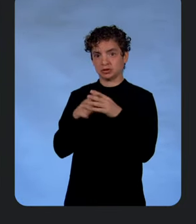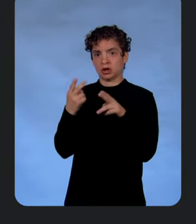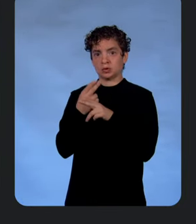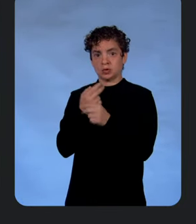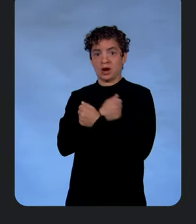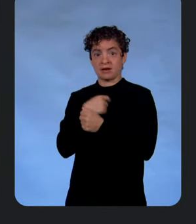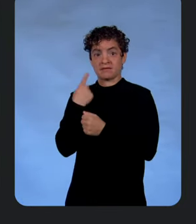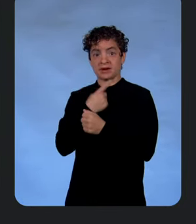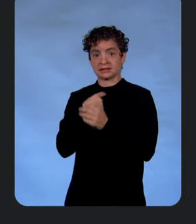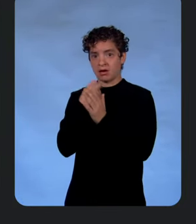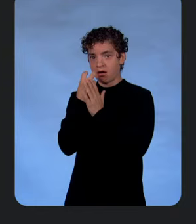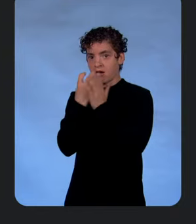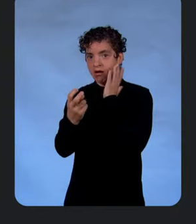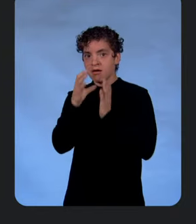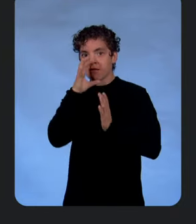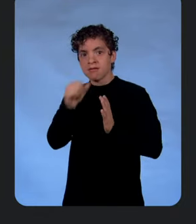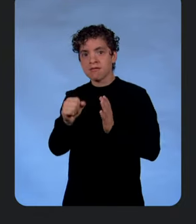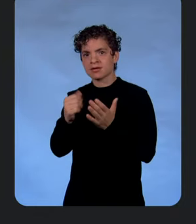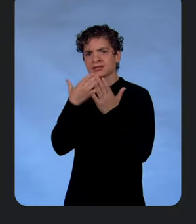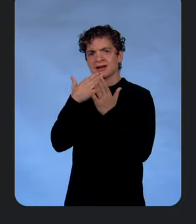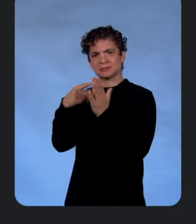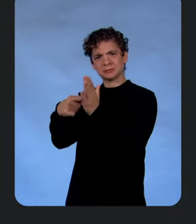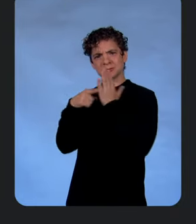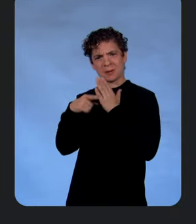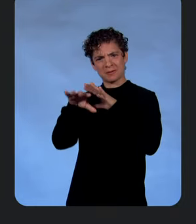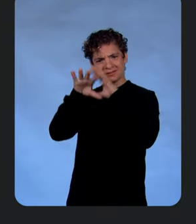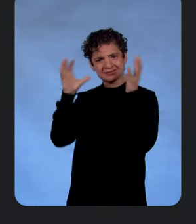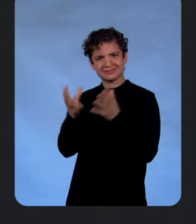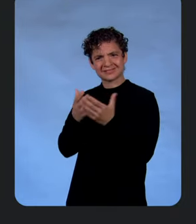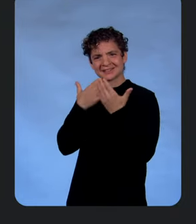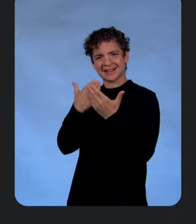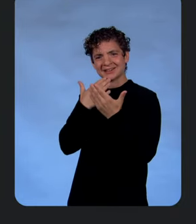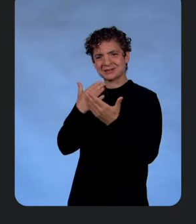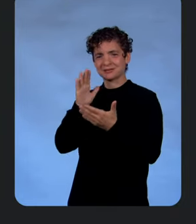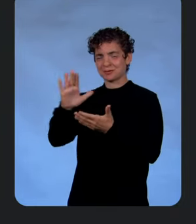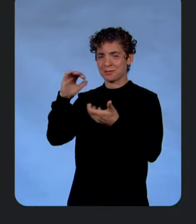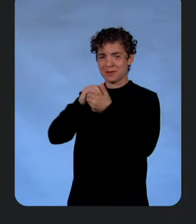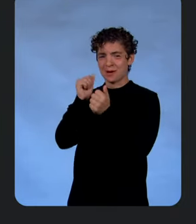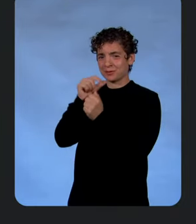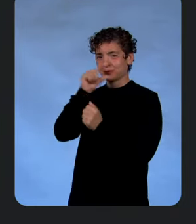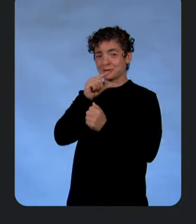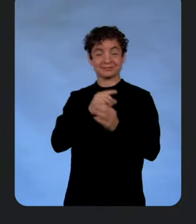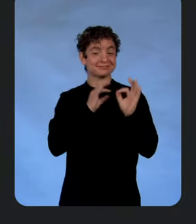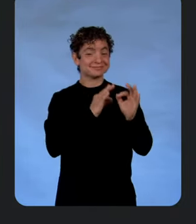hooked. So thank you so much for showing us all of this and being a great partner with Google. Thanks. All right.